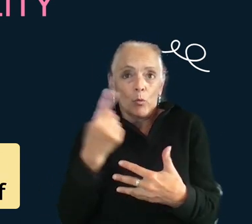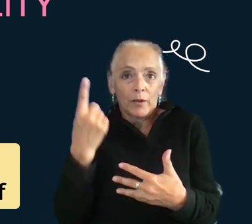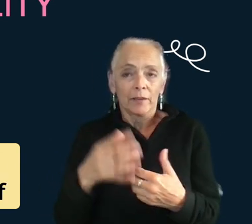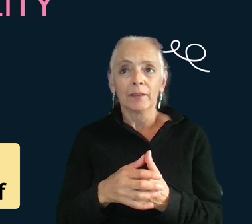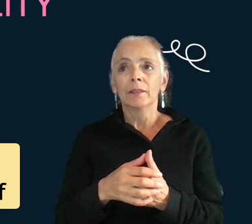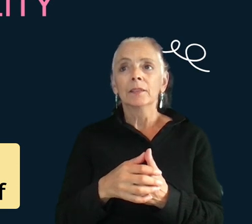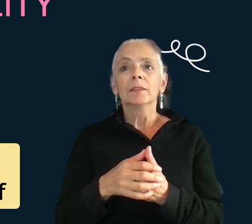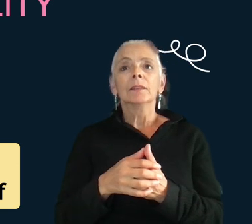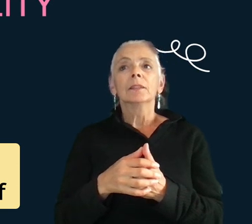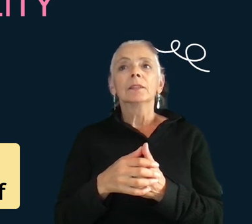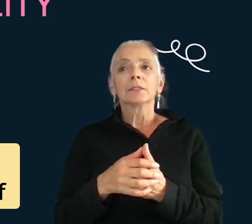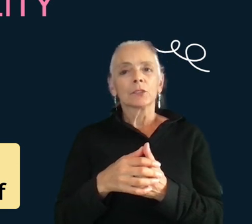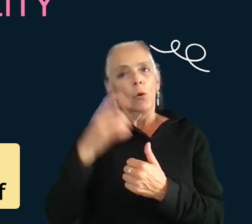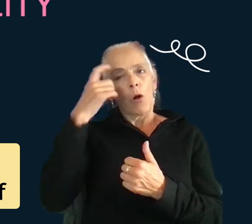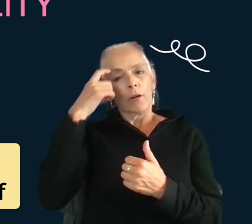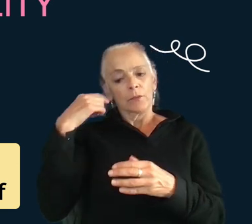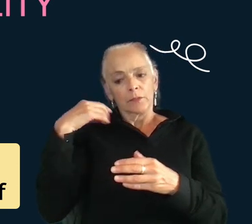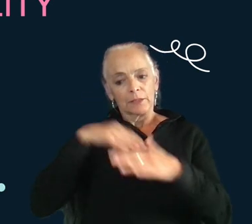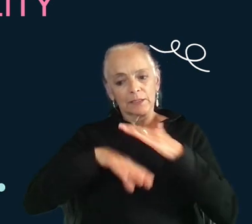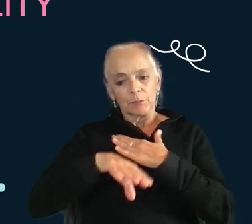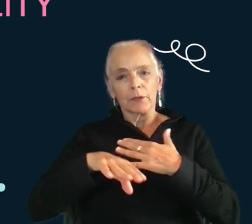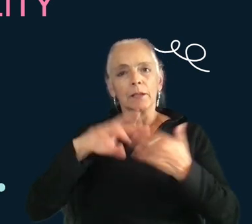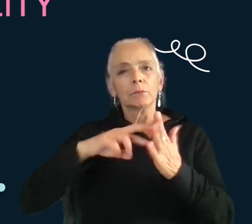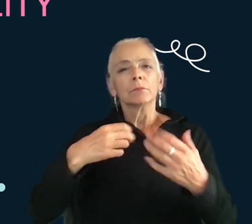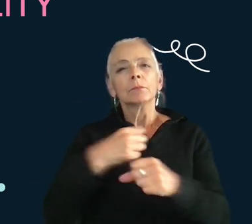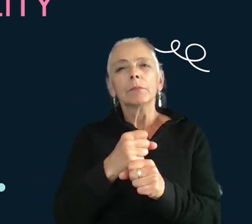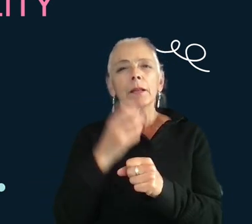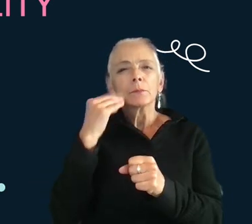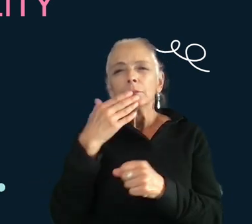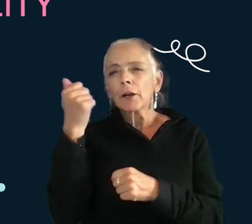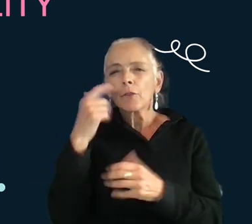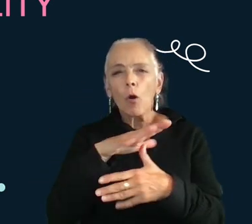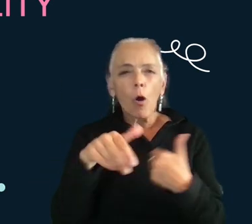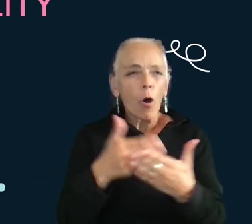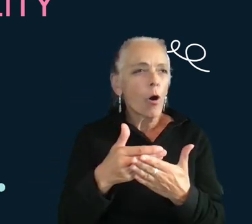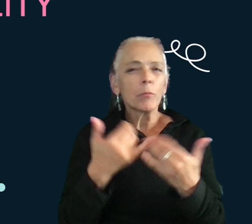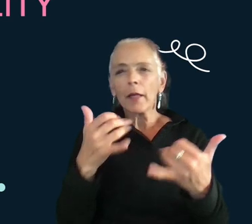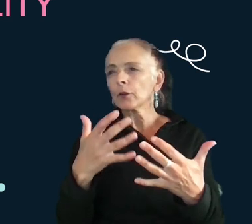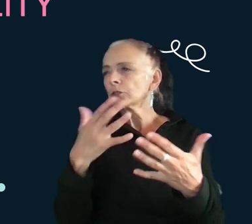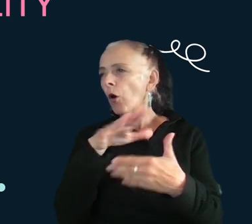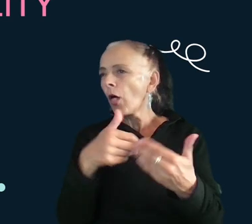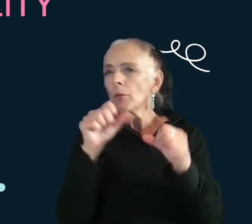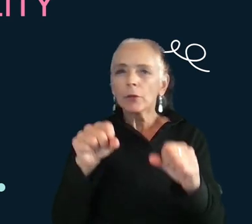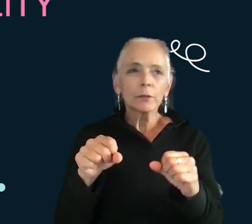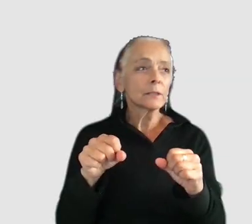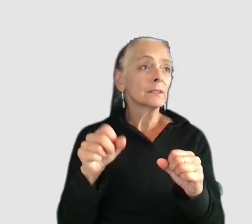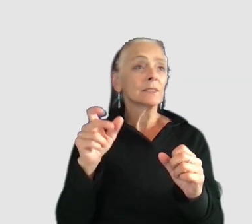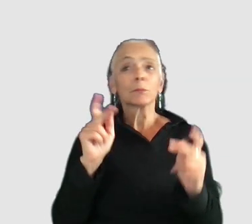accessibility we're making the experience better for players of all abilities, players that are new to the game or new to the genre entirely as well.